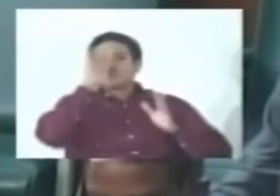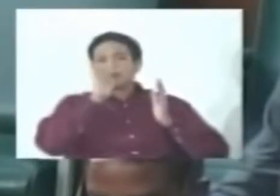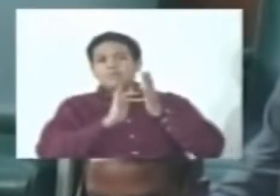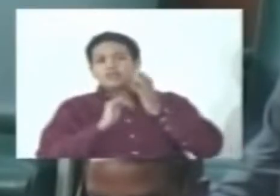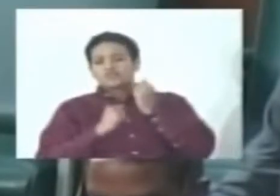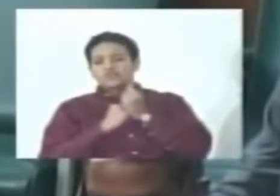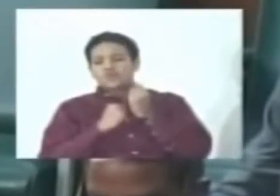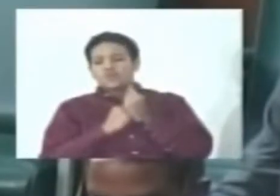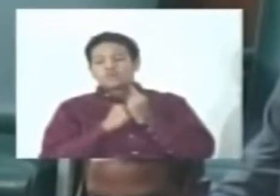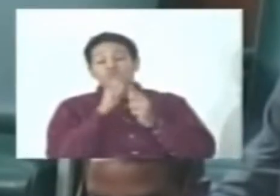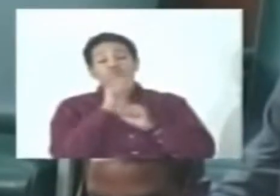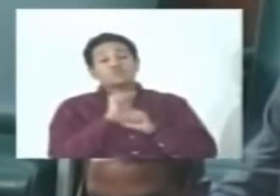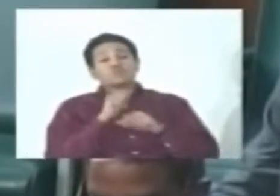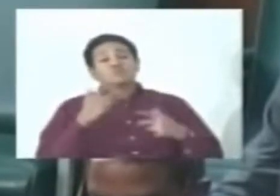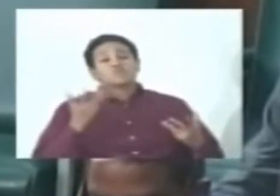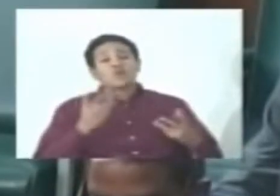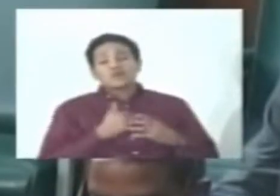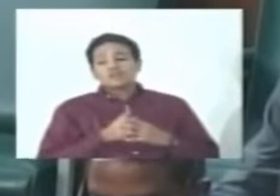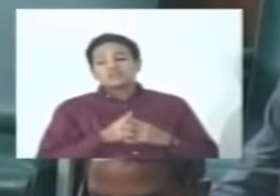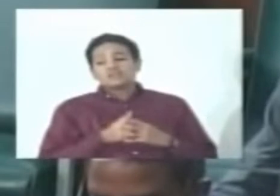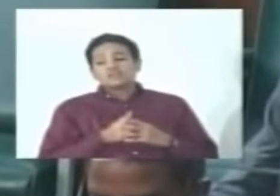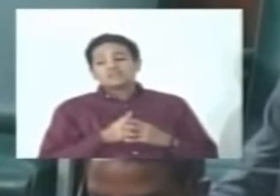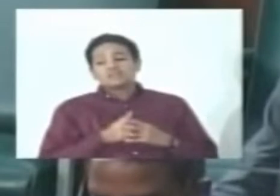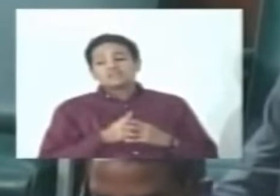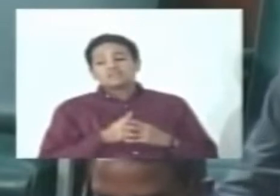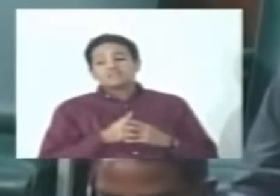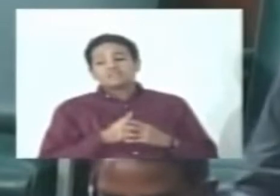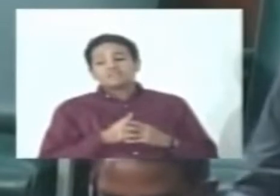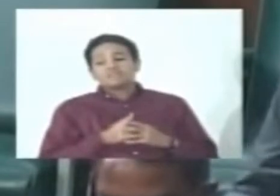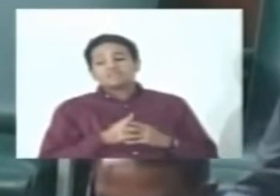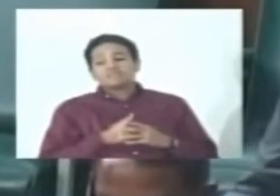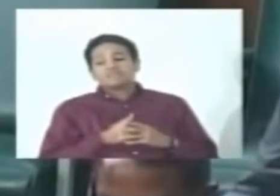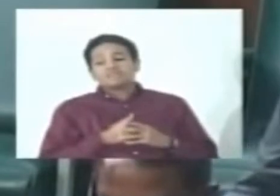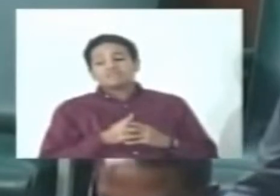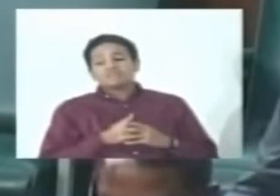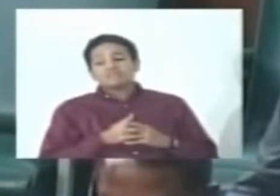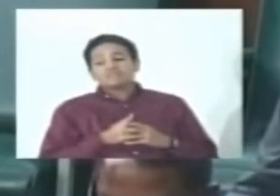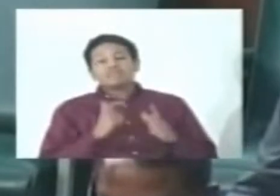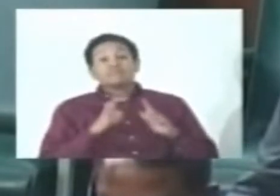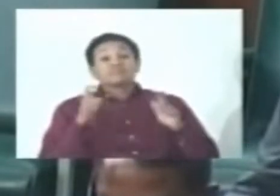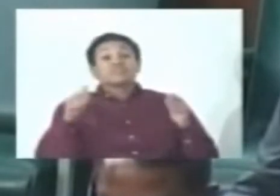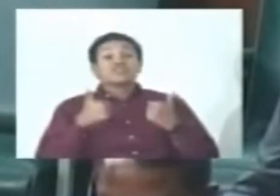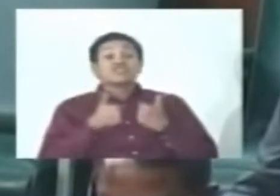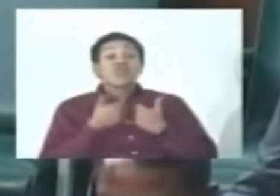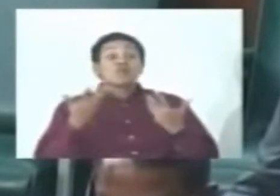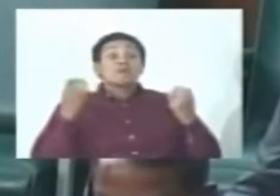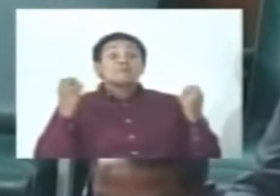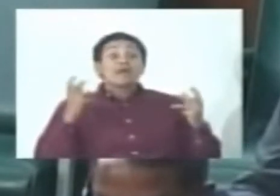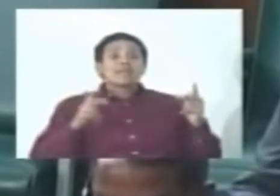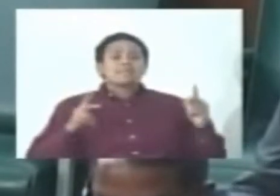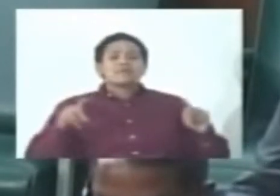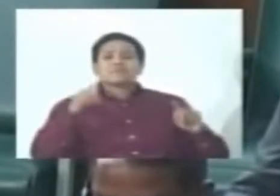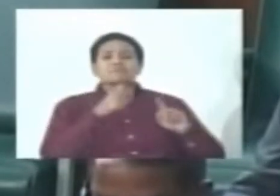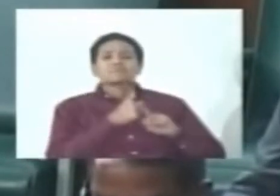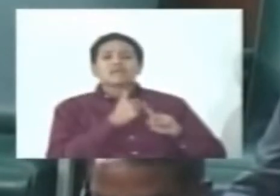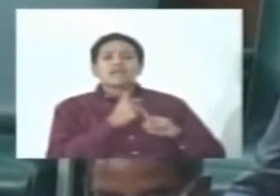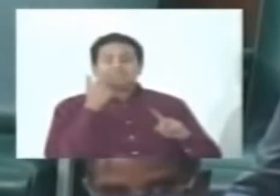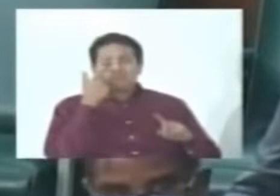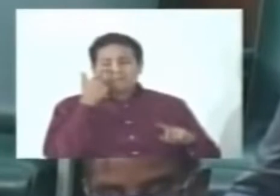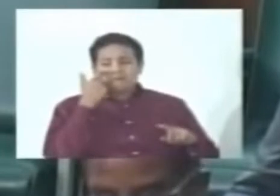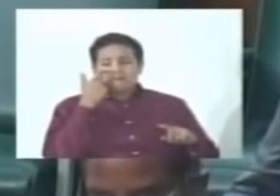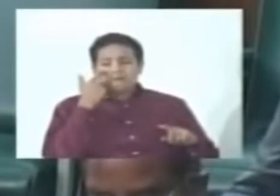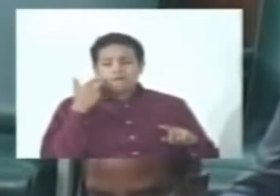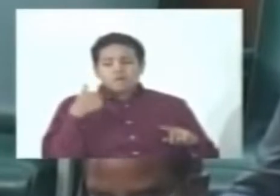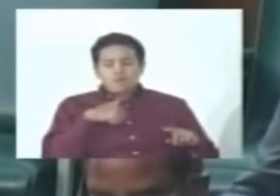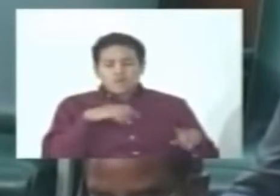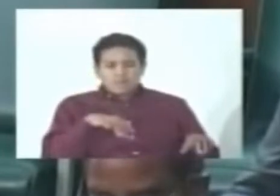asymptomatic persons are transmitting the disease. The greater challenge is that many of the persons that we are picking